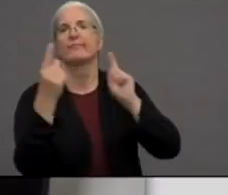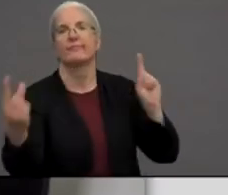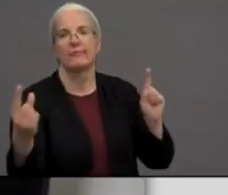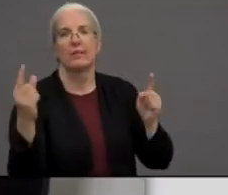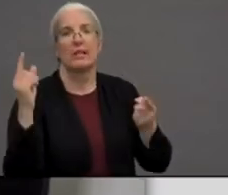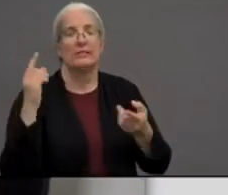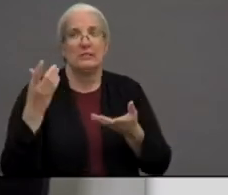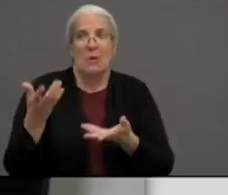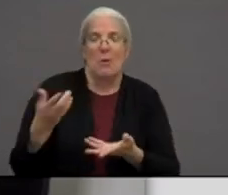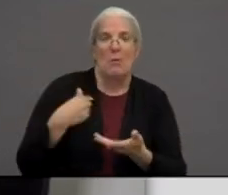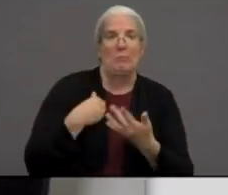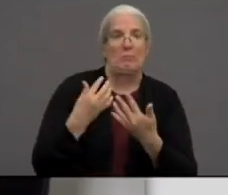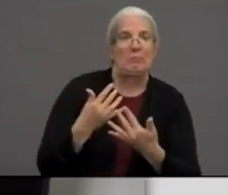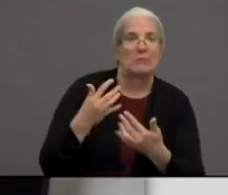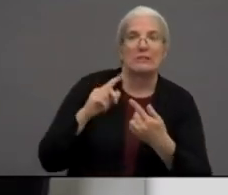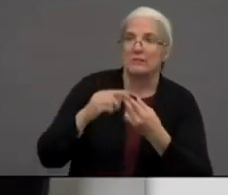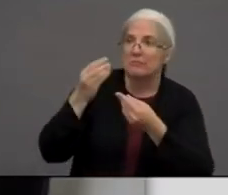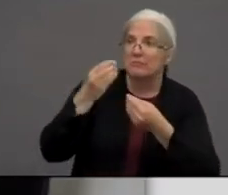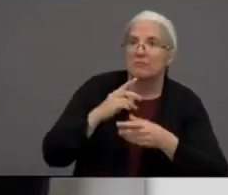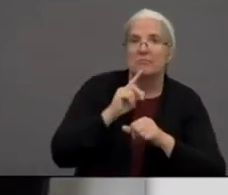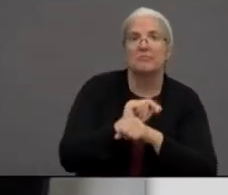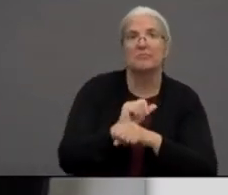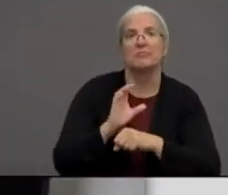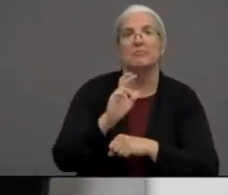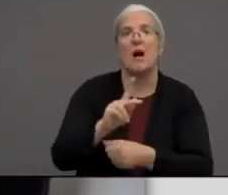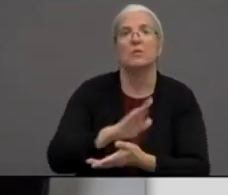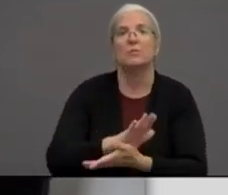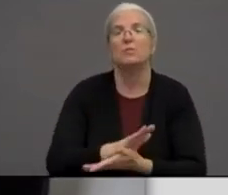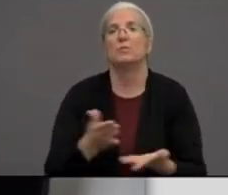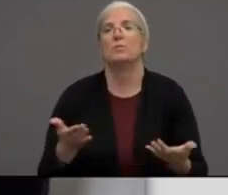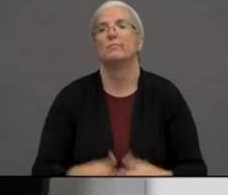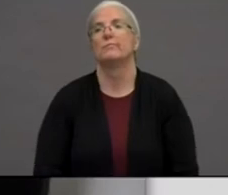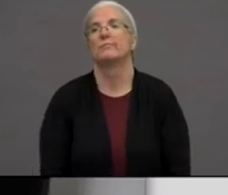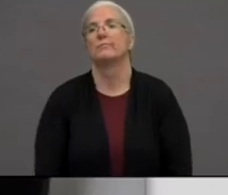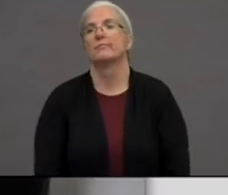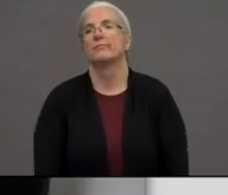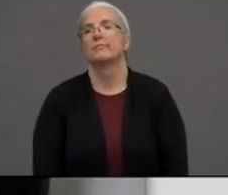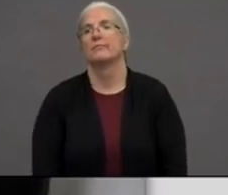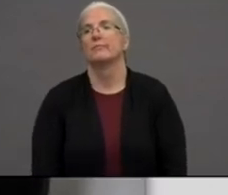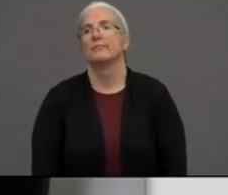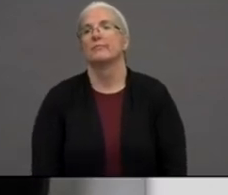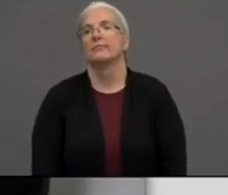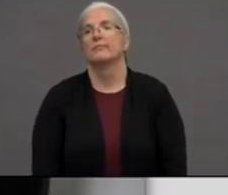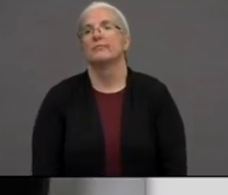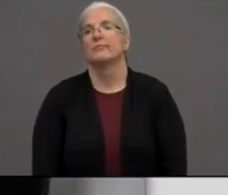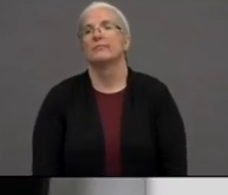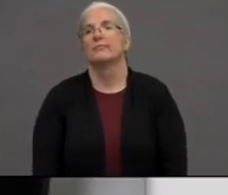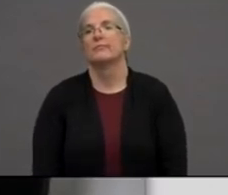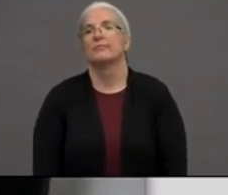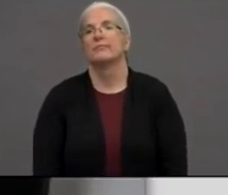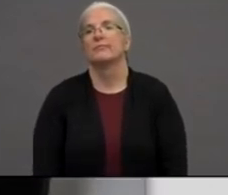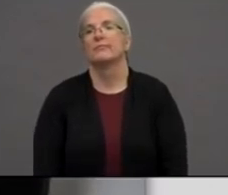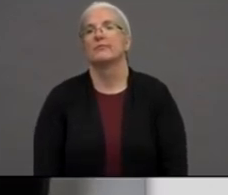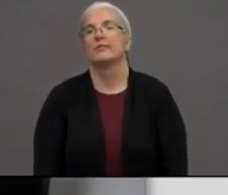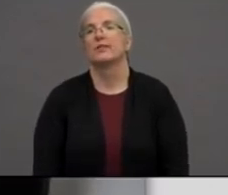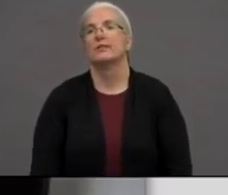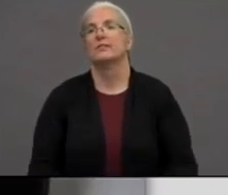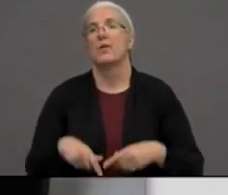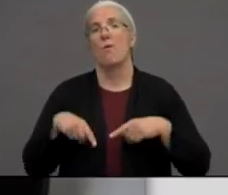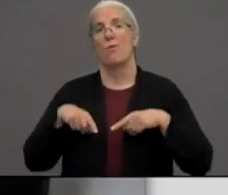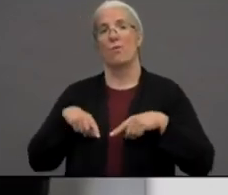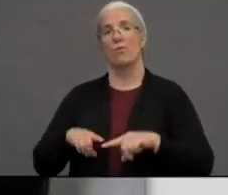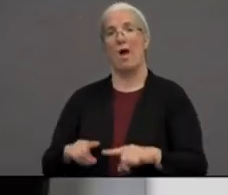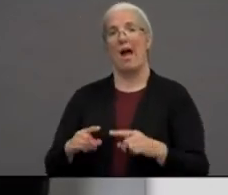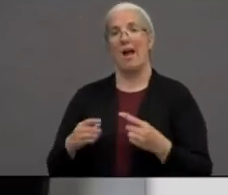and until cases are stable. So, you know, while this has been an incredibly